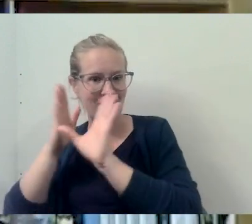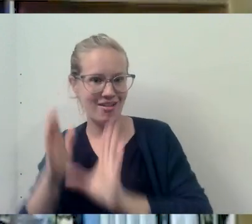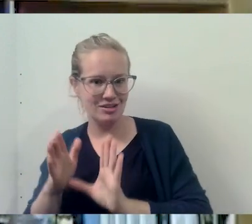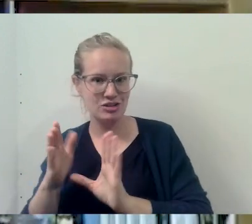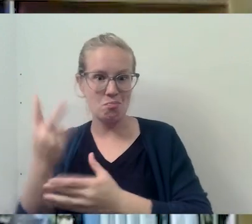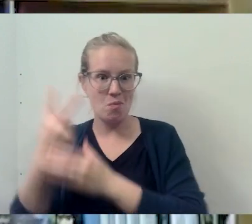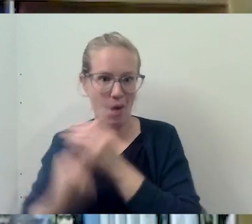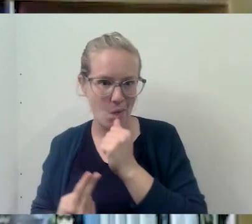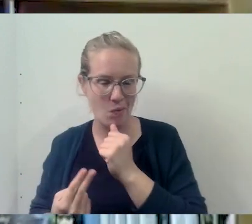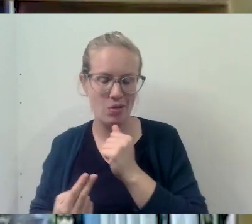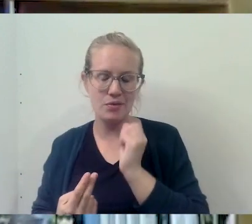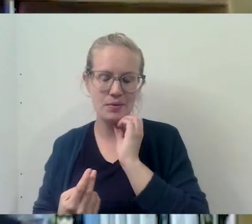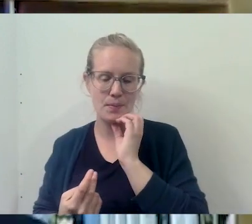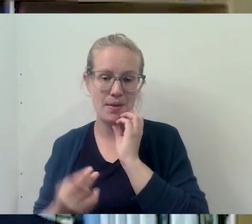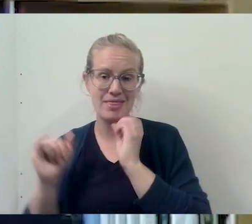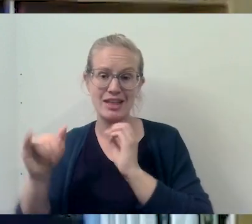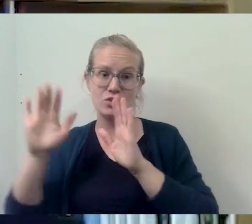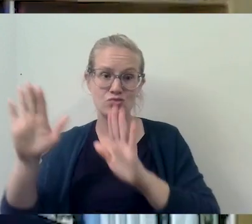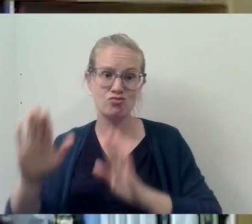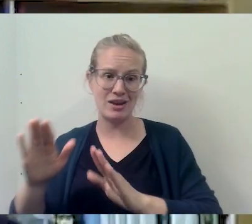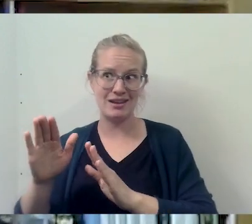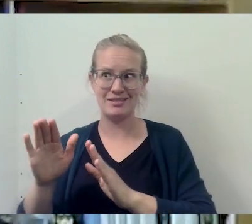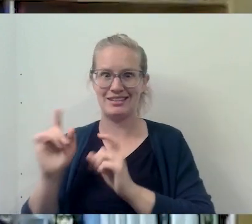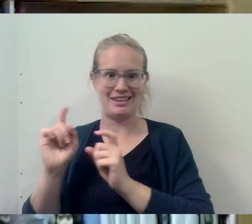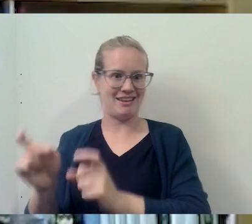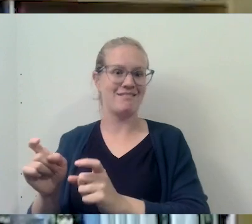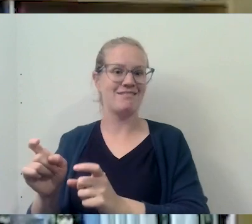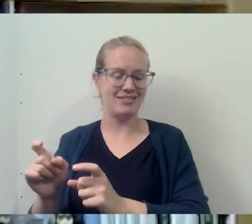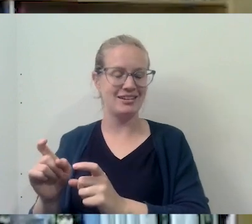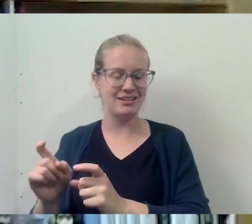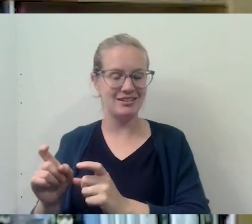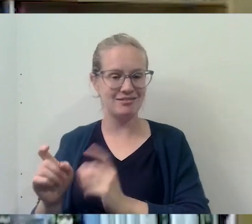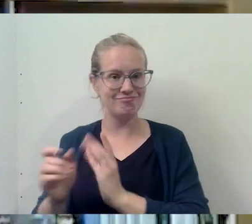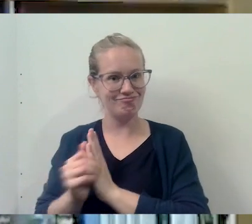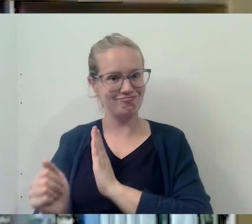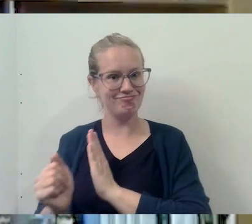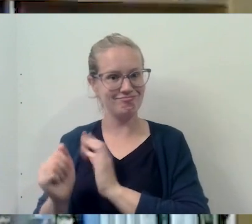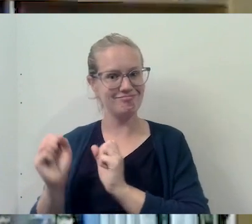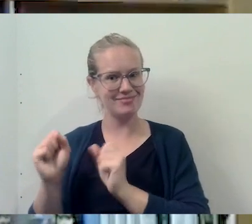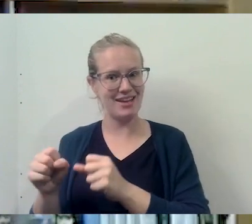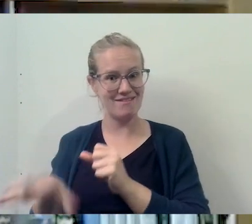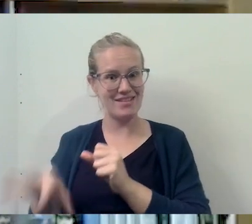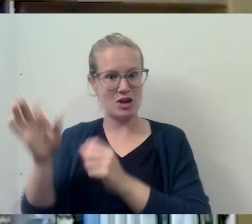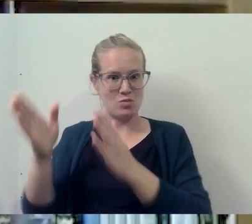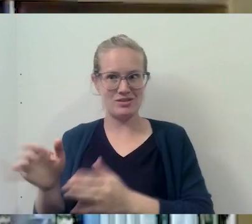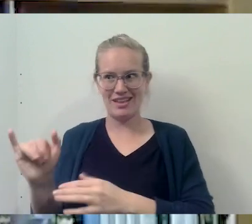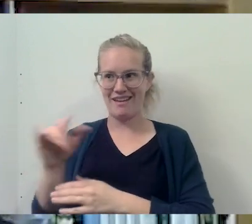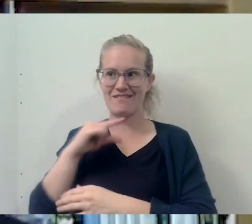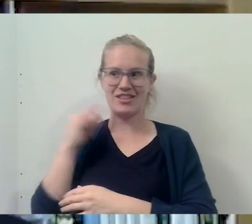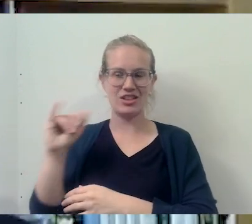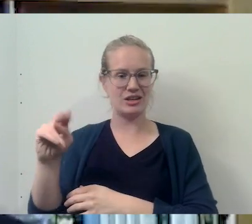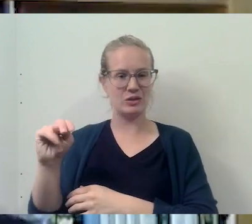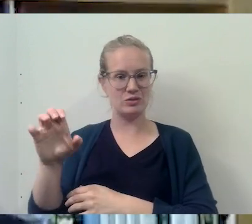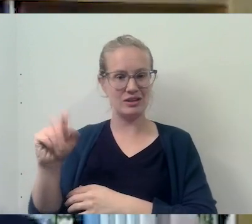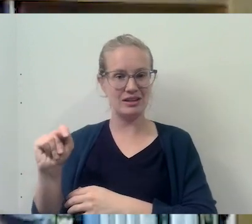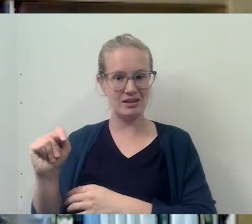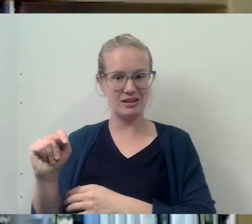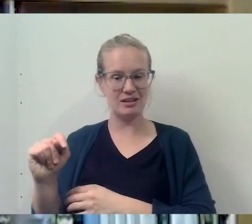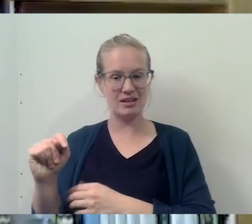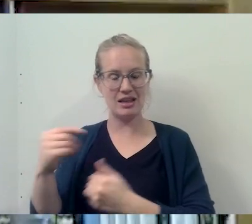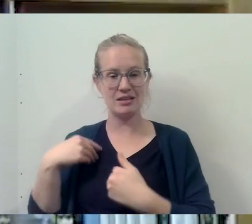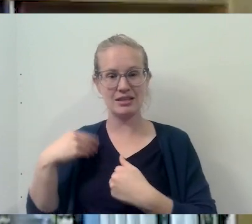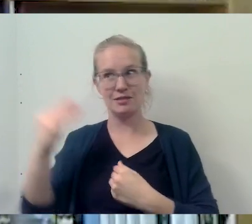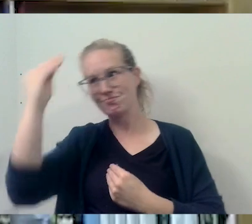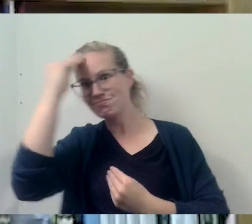And in a lot of ways, that's a great gift, uh, when, you can, when you can find someone like Father Innocent who kind of can wear